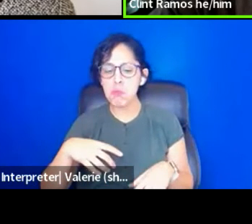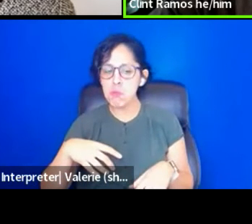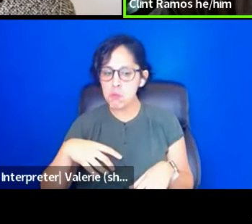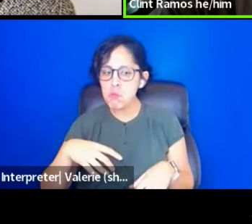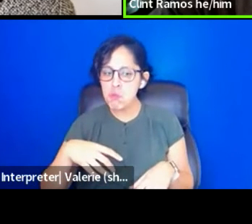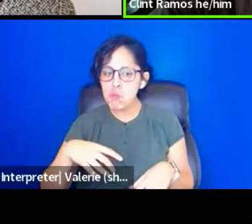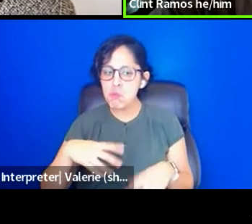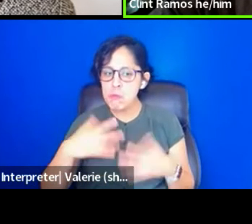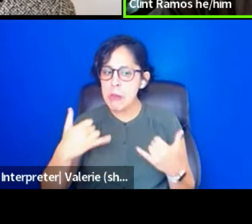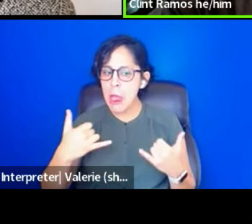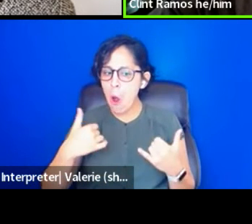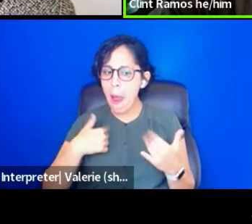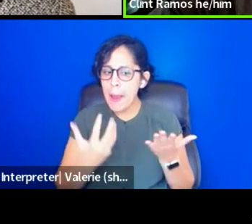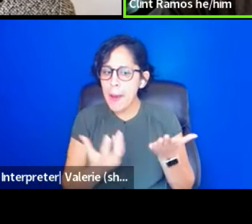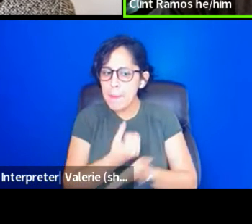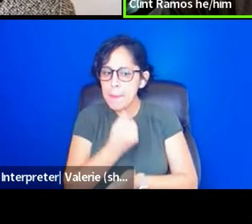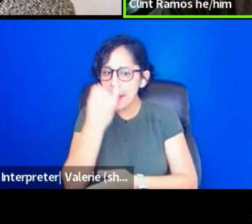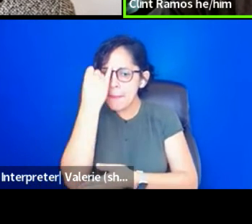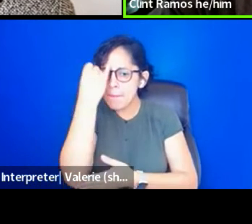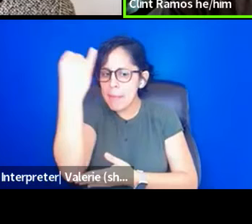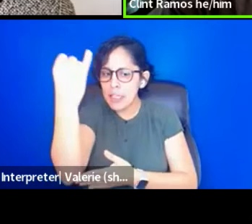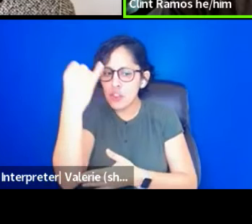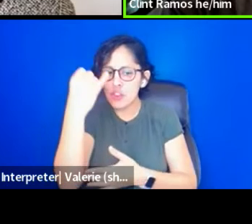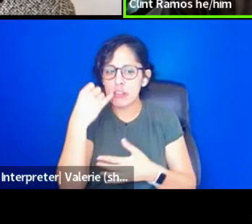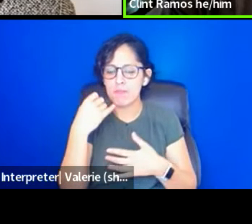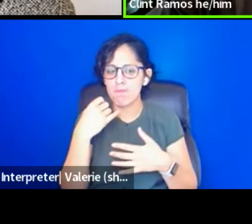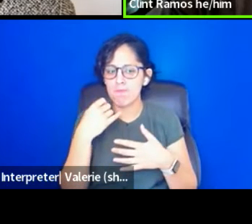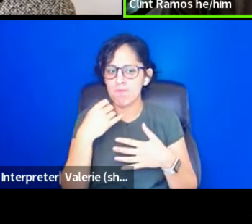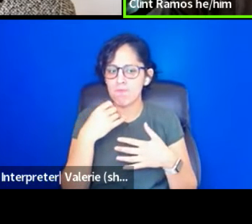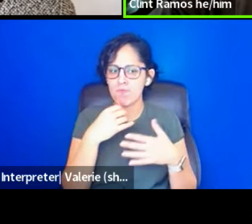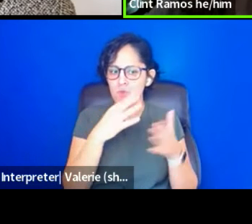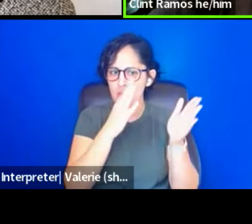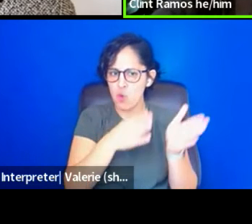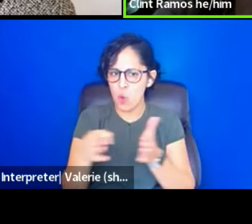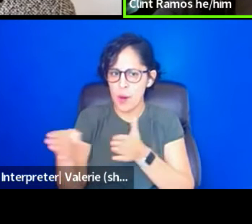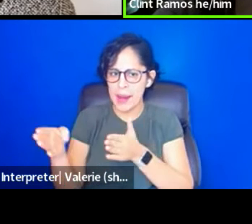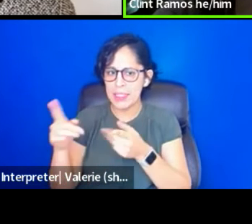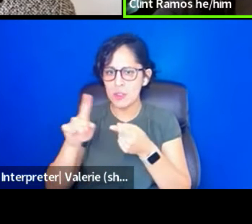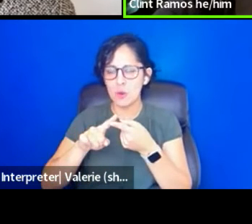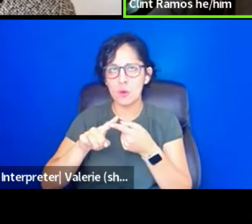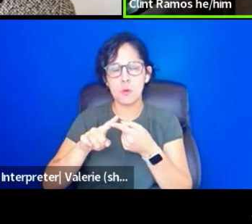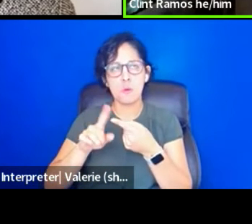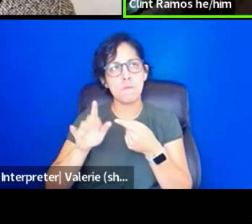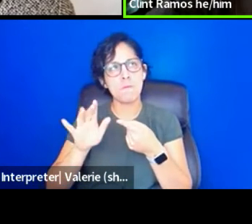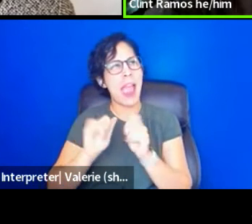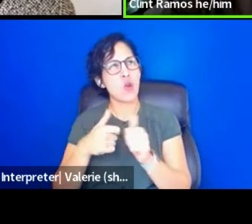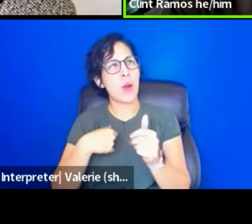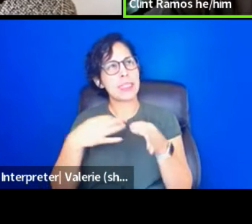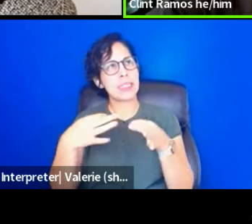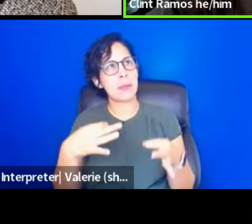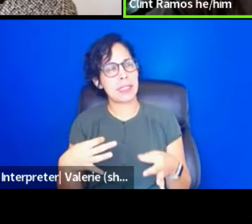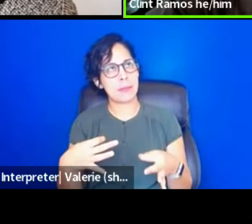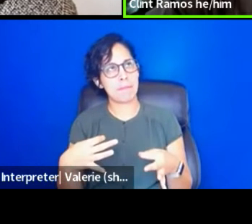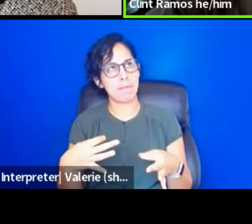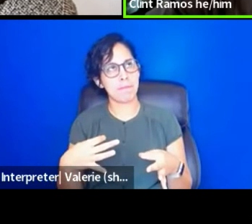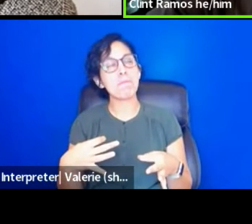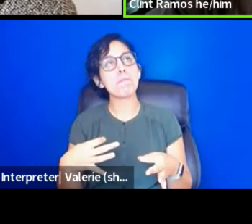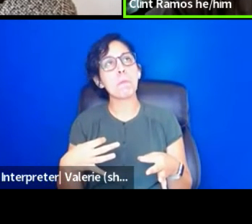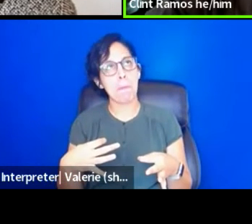ways to, how do I say this? I've realized